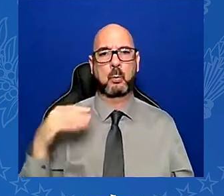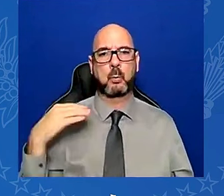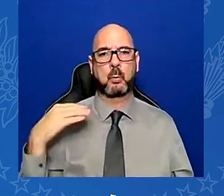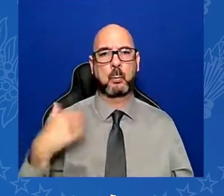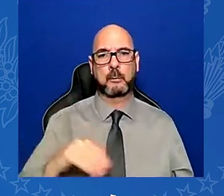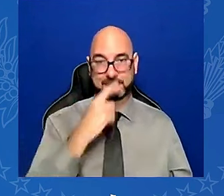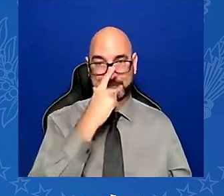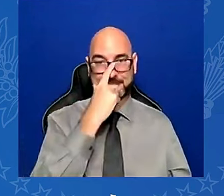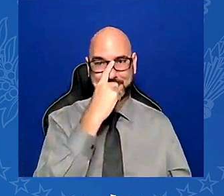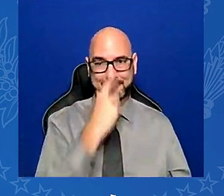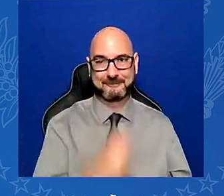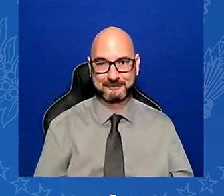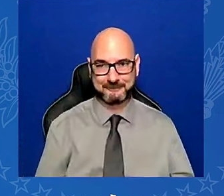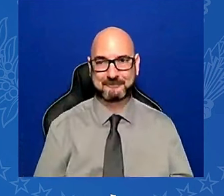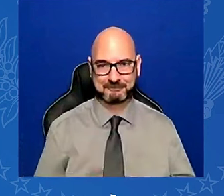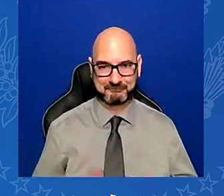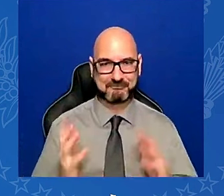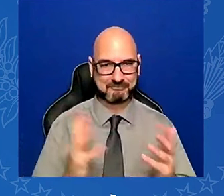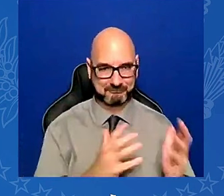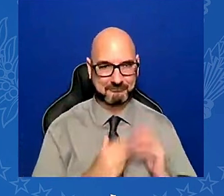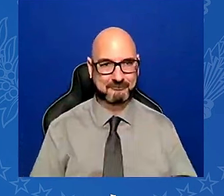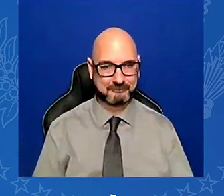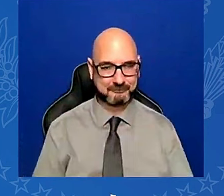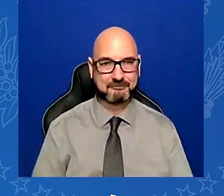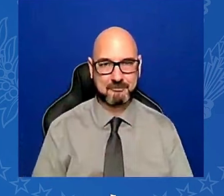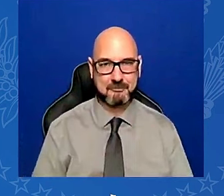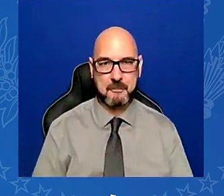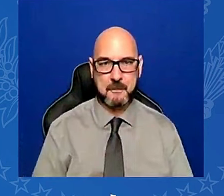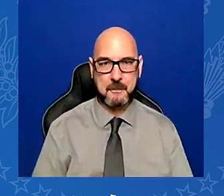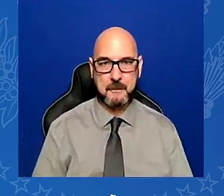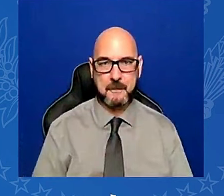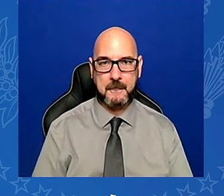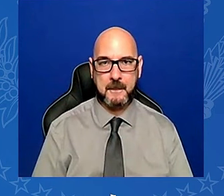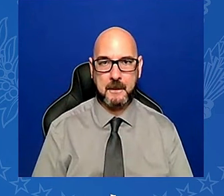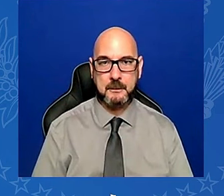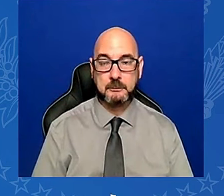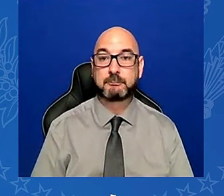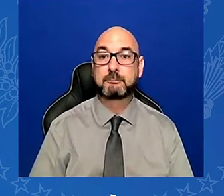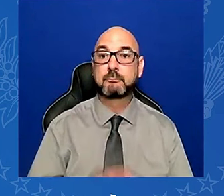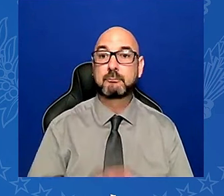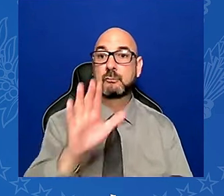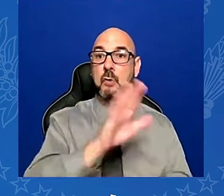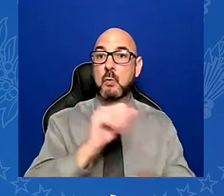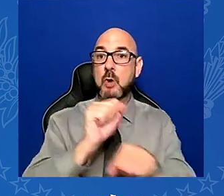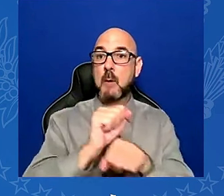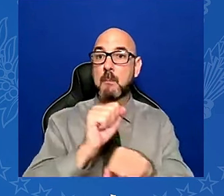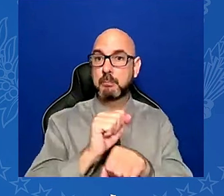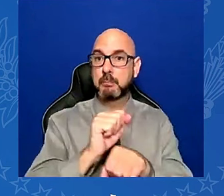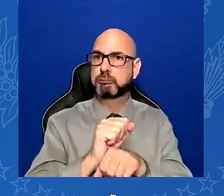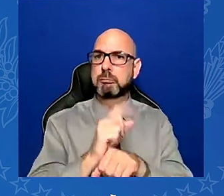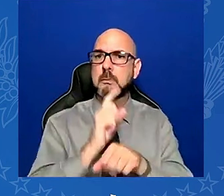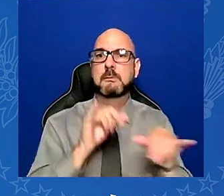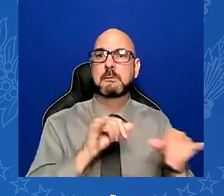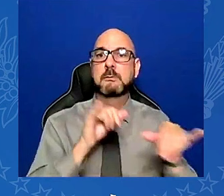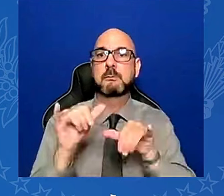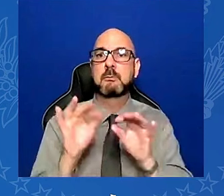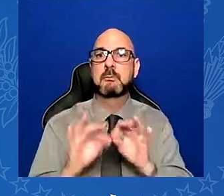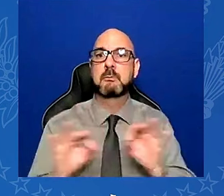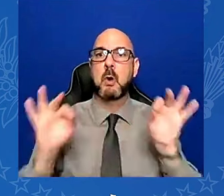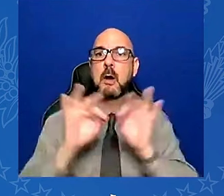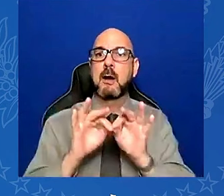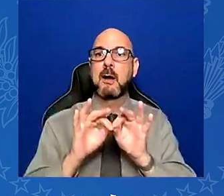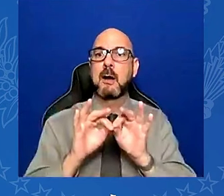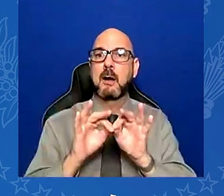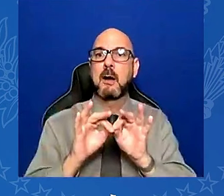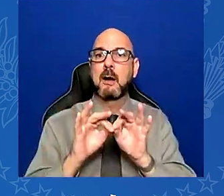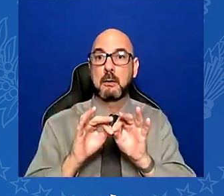And so is what all of you do when you report truth over lies. That's why I want to close the night with my genuine